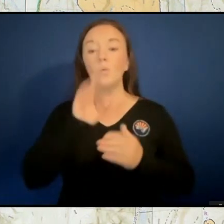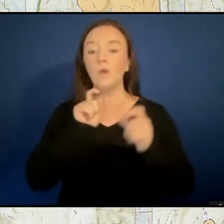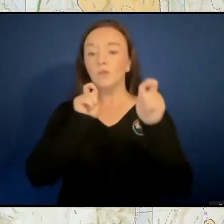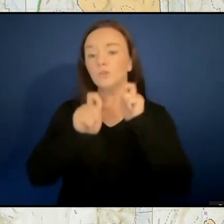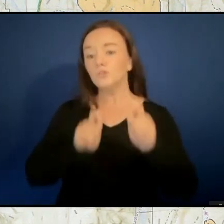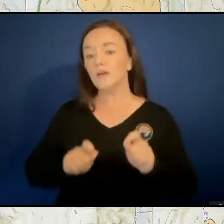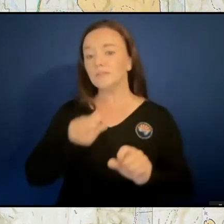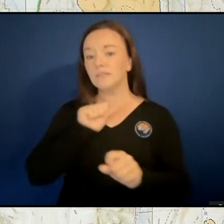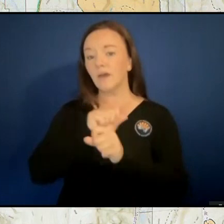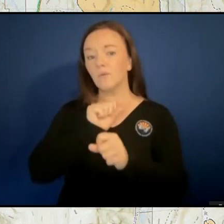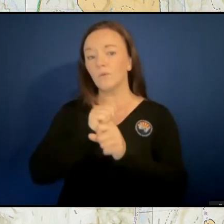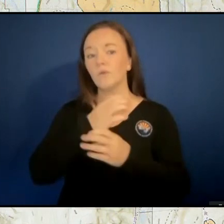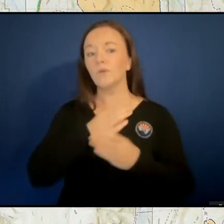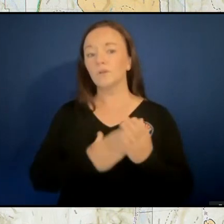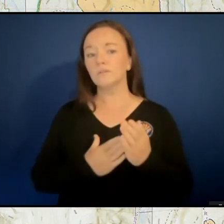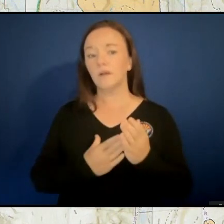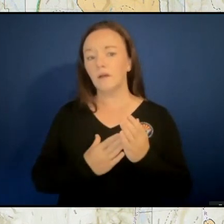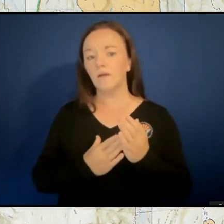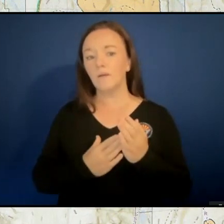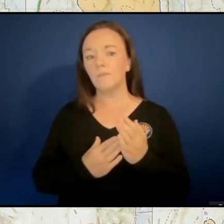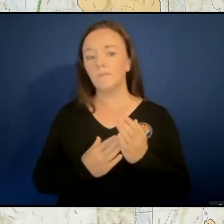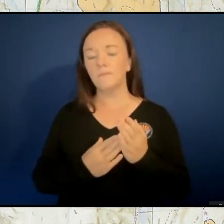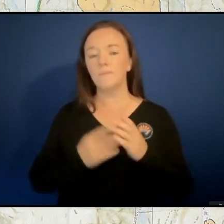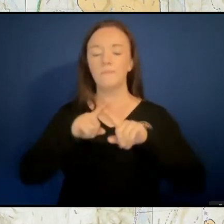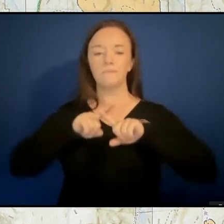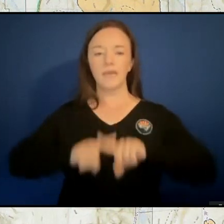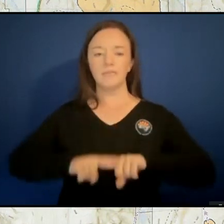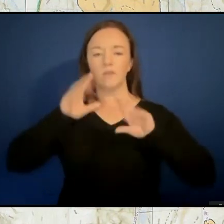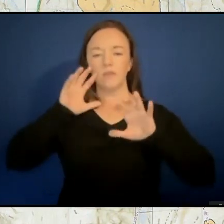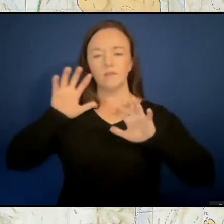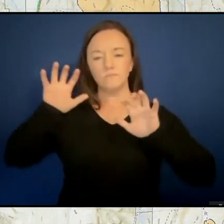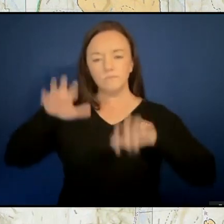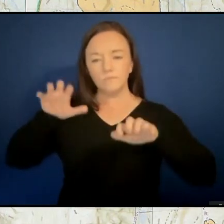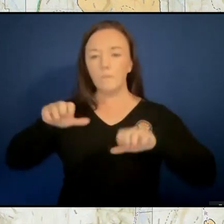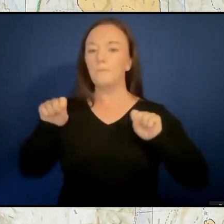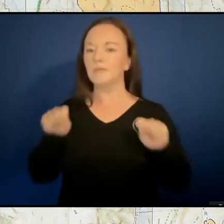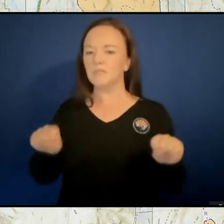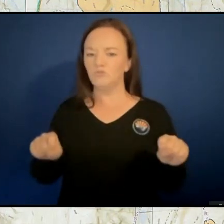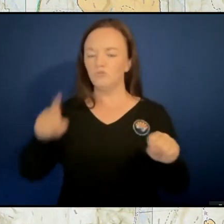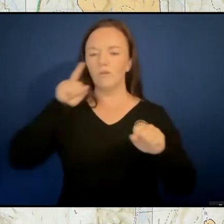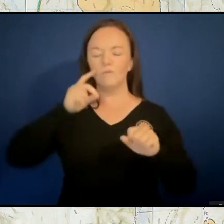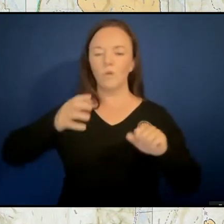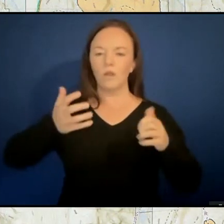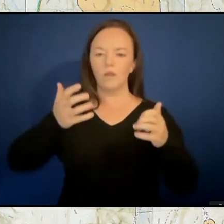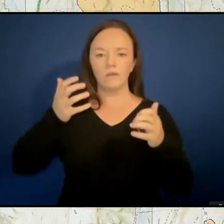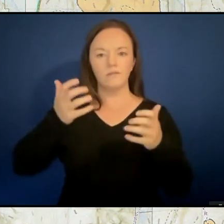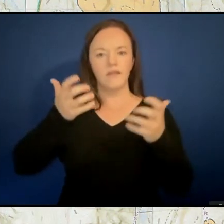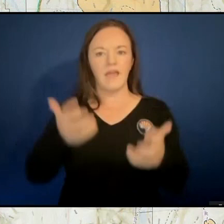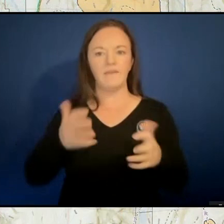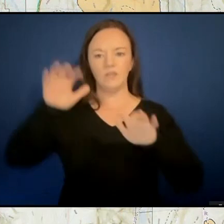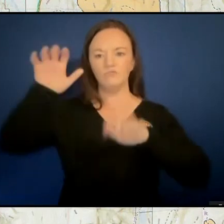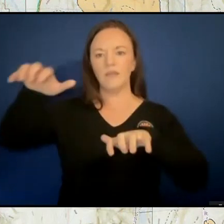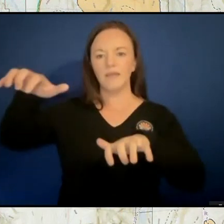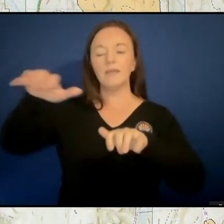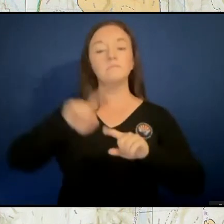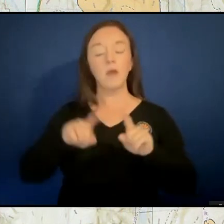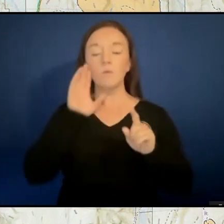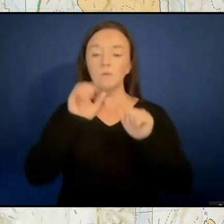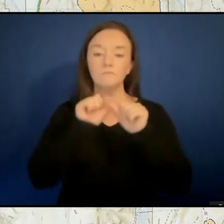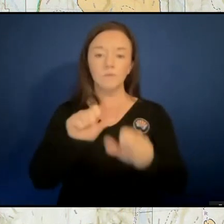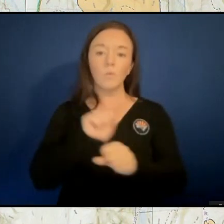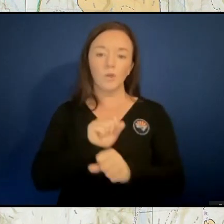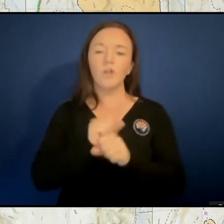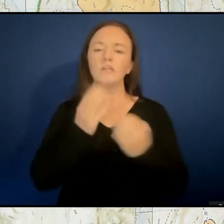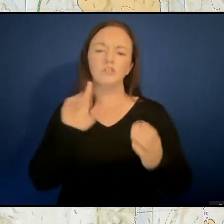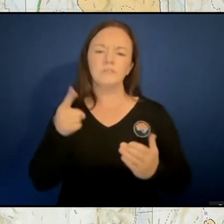for the, the, the high precipitation potential over the next three or four days, but, but the work will be ongoing, albeit at a limited rate.